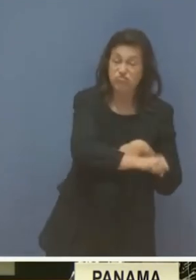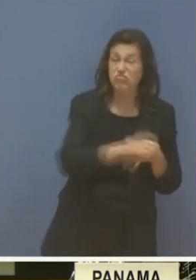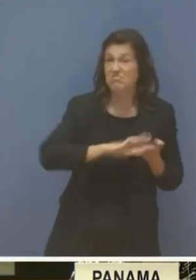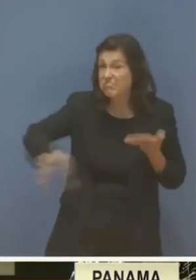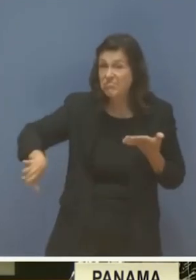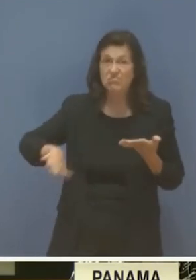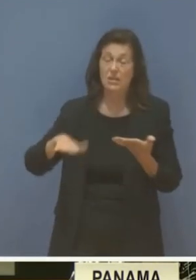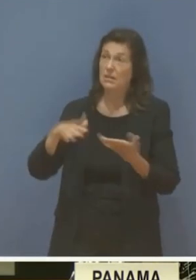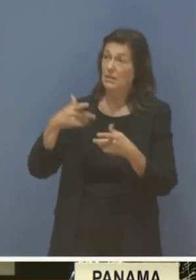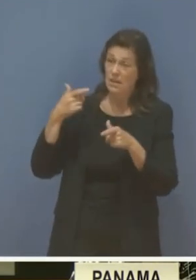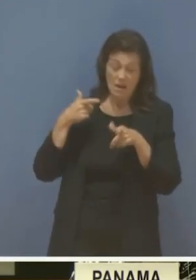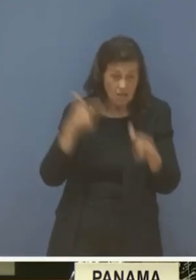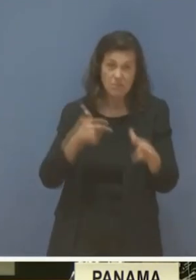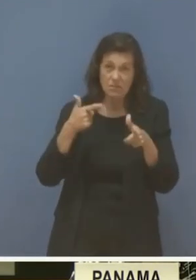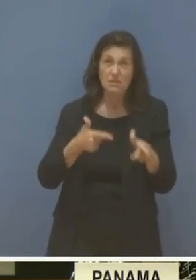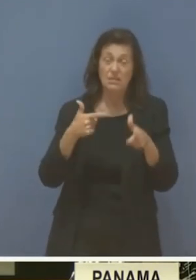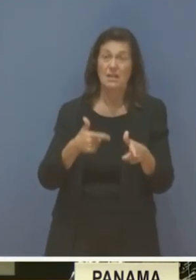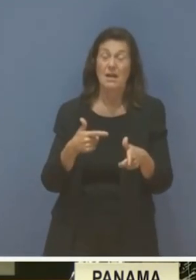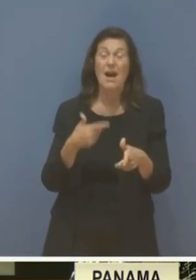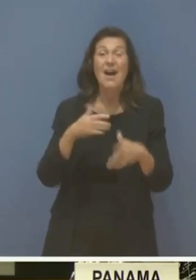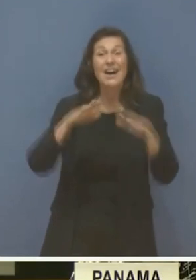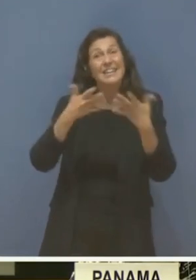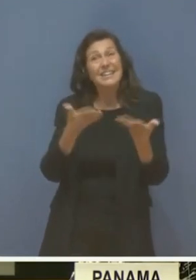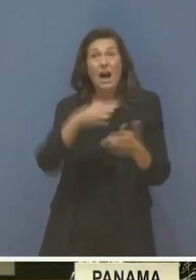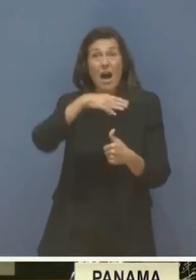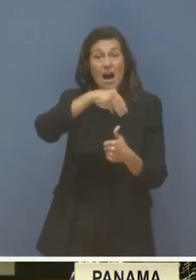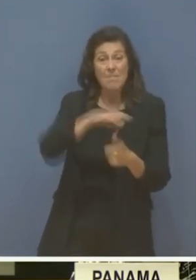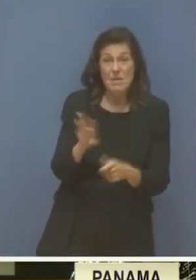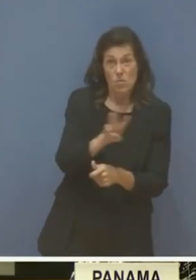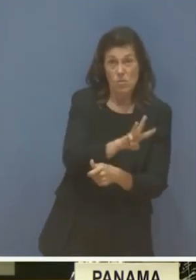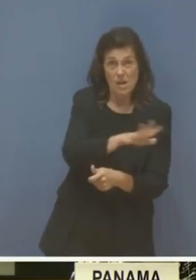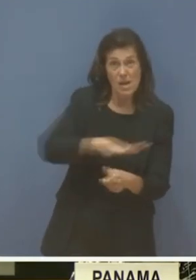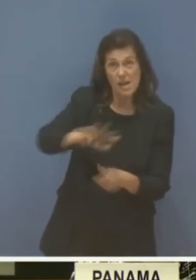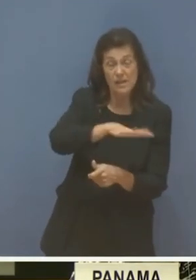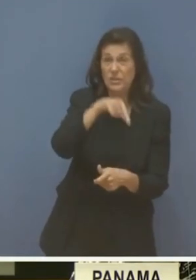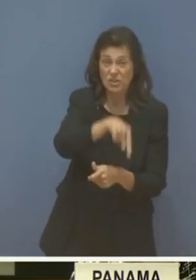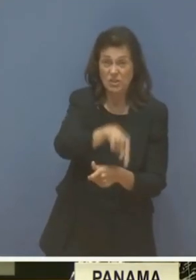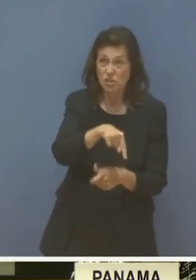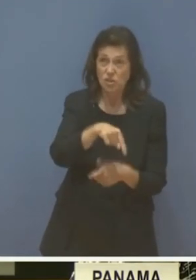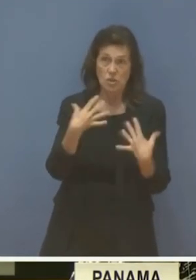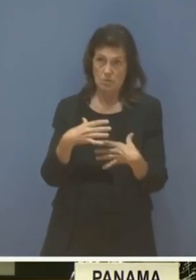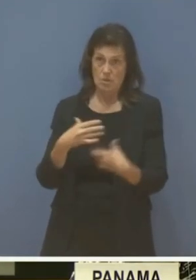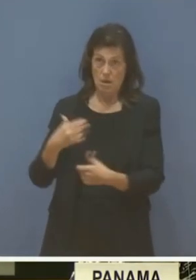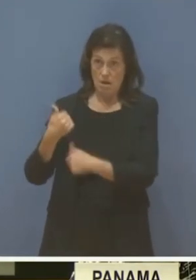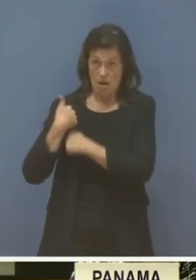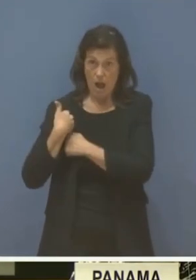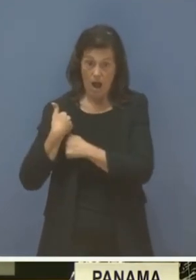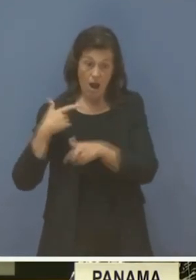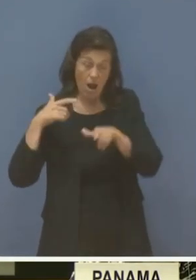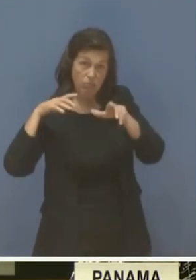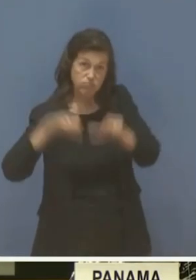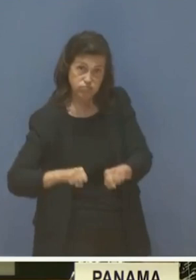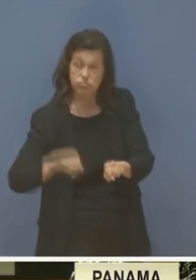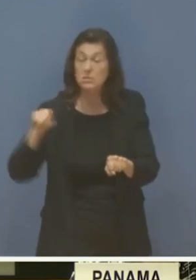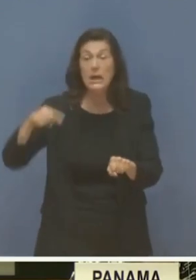and their lands. Every day, the situation is worse than given the constant threat of the armed siege of Azerbaijan. But no possibility